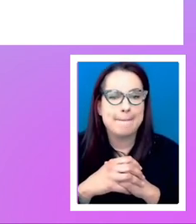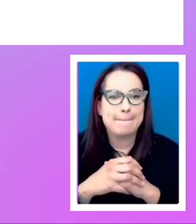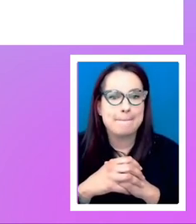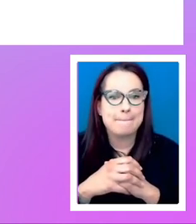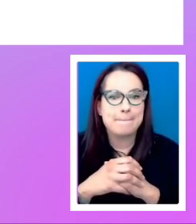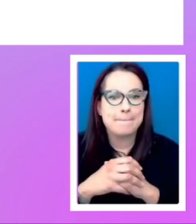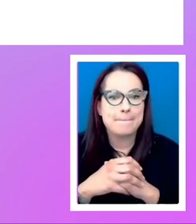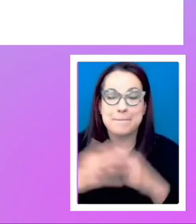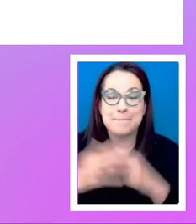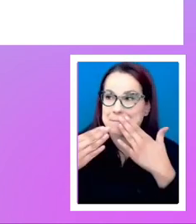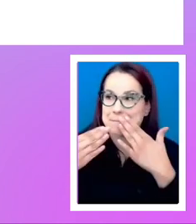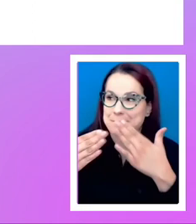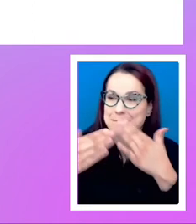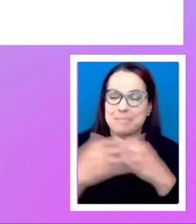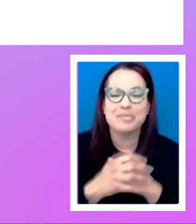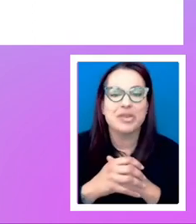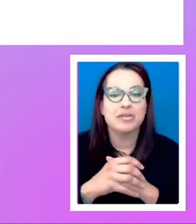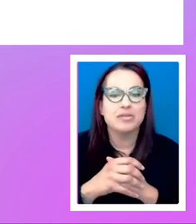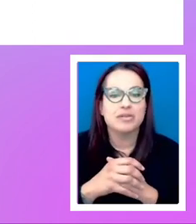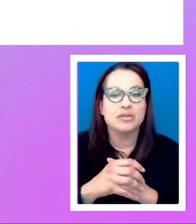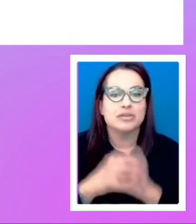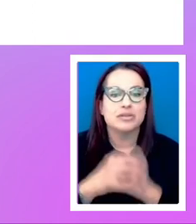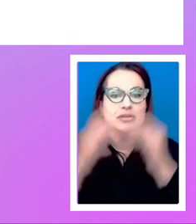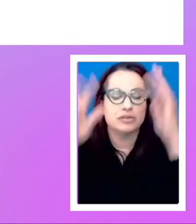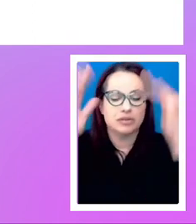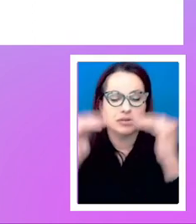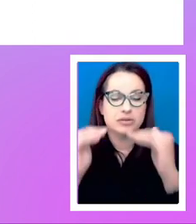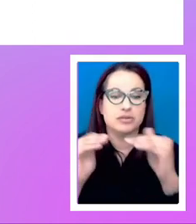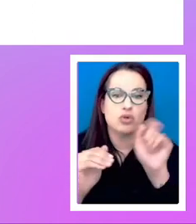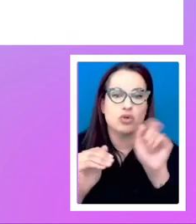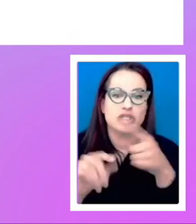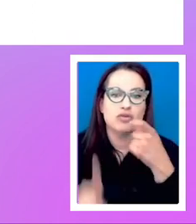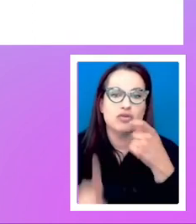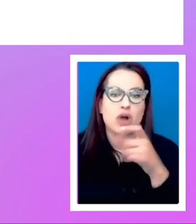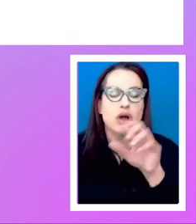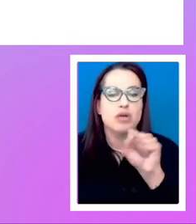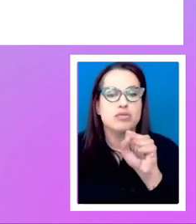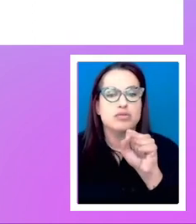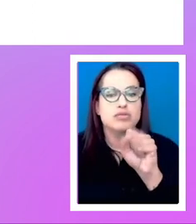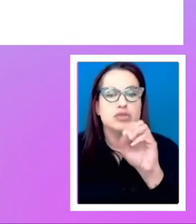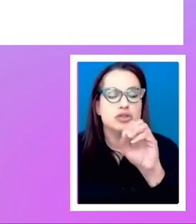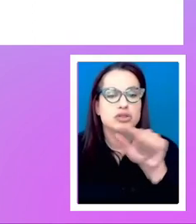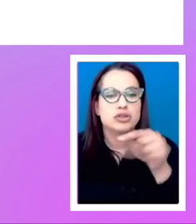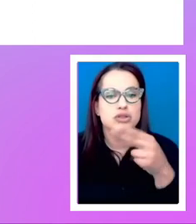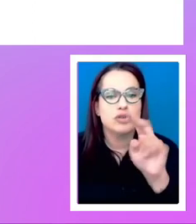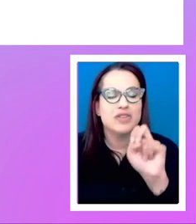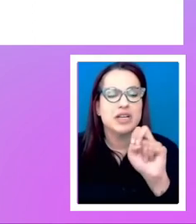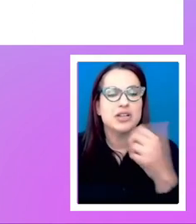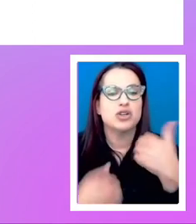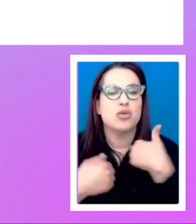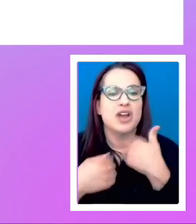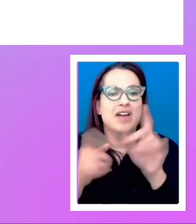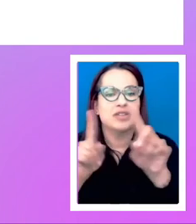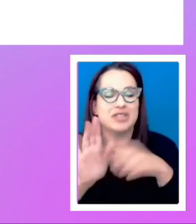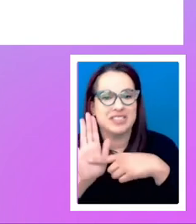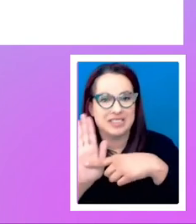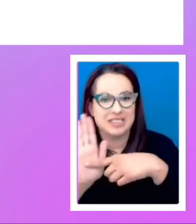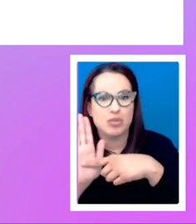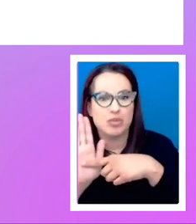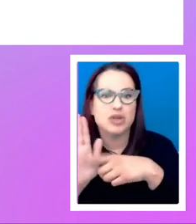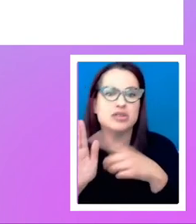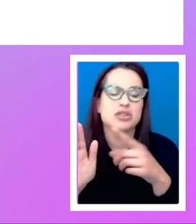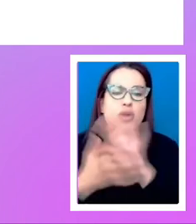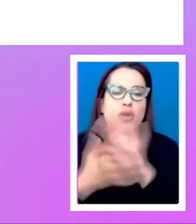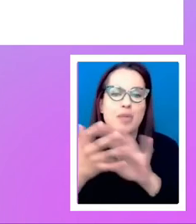Thank you. Okay. Question here from Sophie. Uh, are there tips, examples, uh, to combine grid, uh, flex